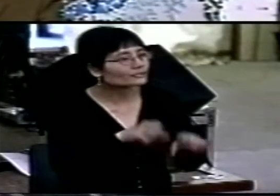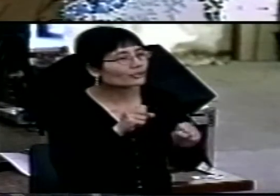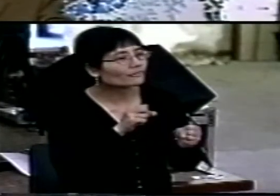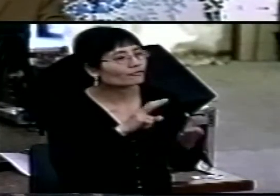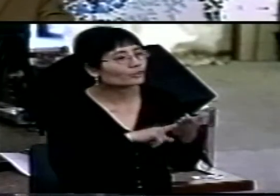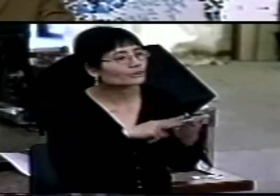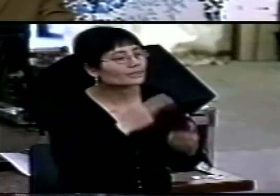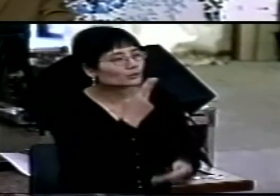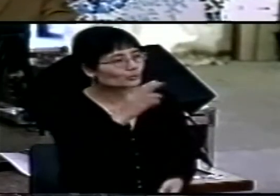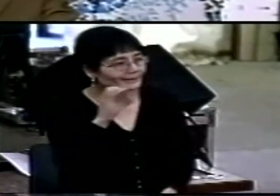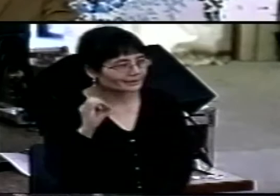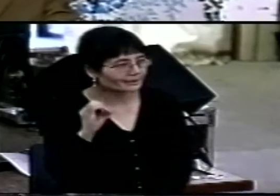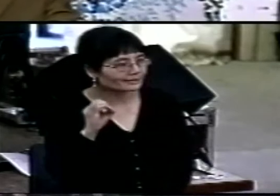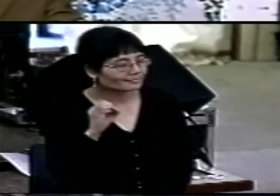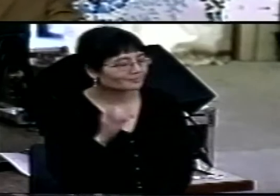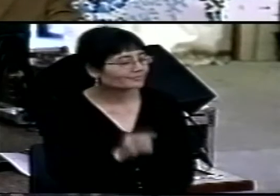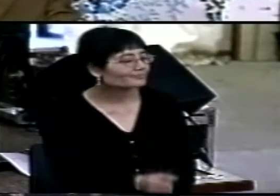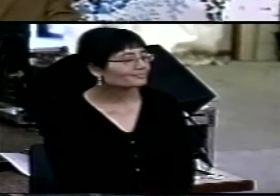20.